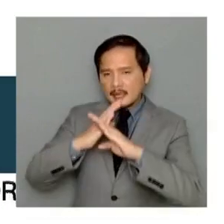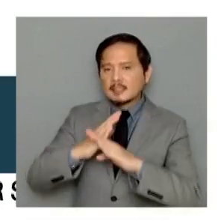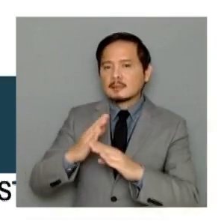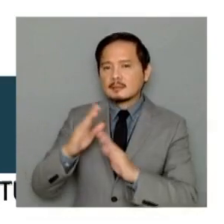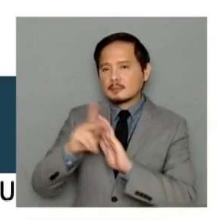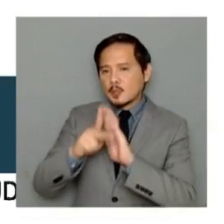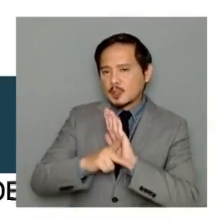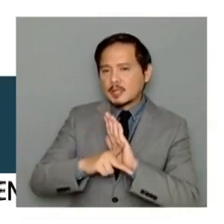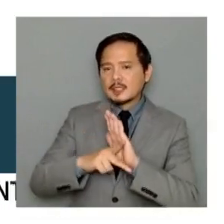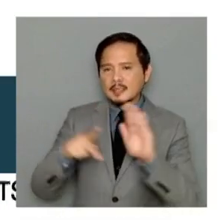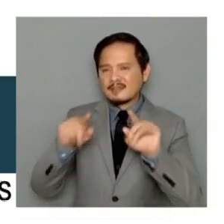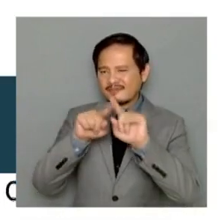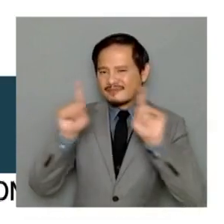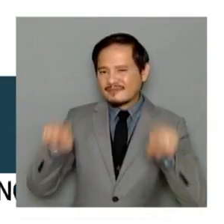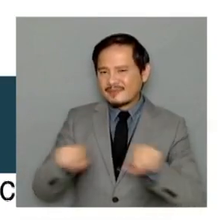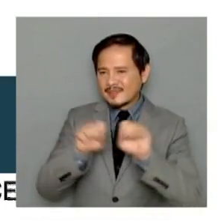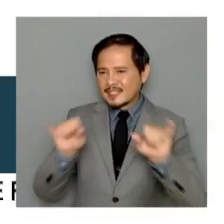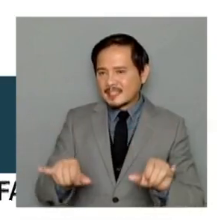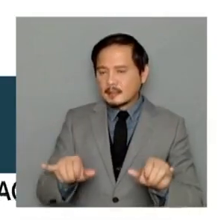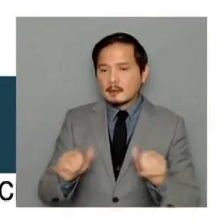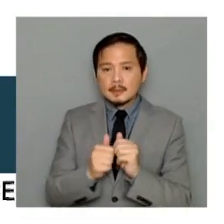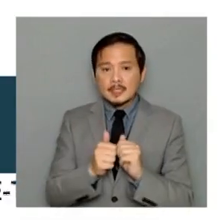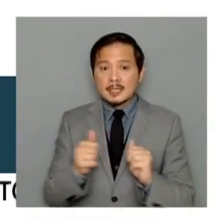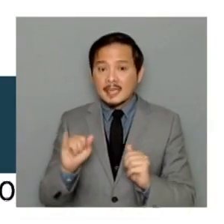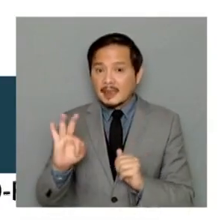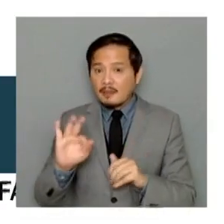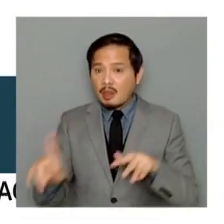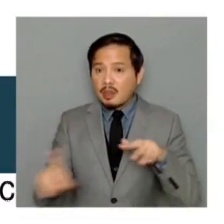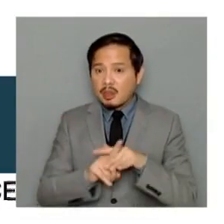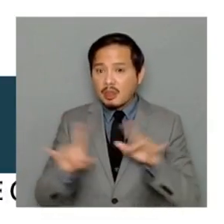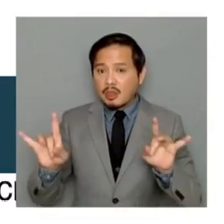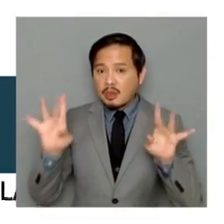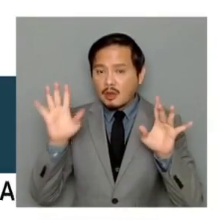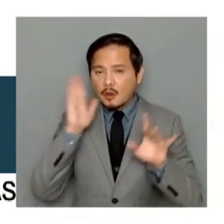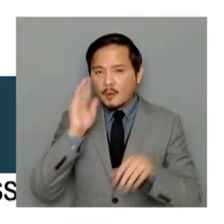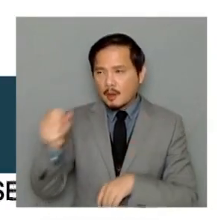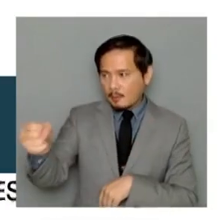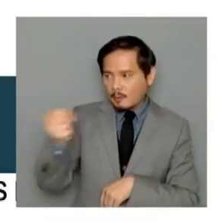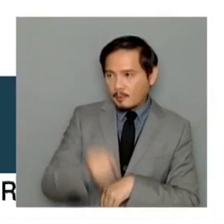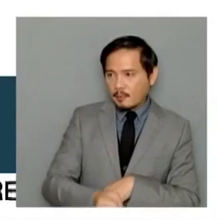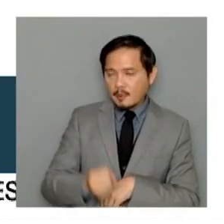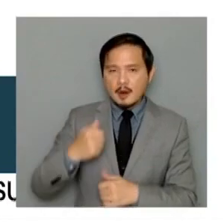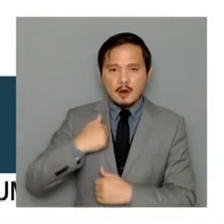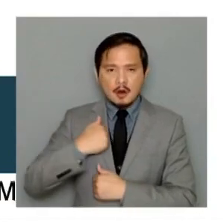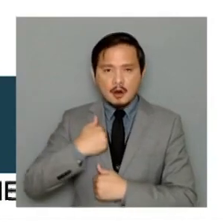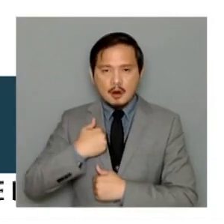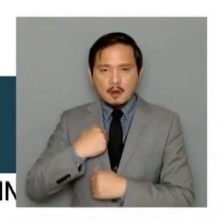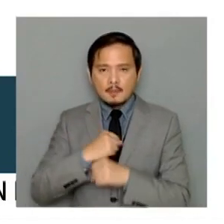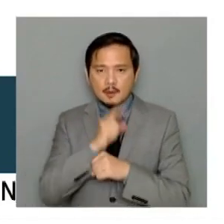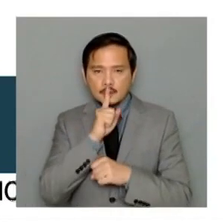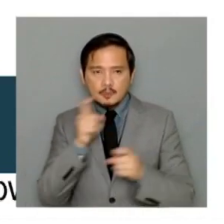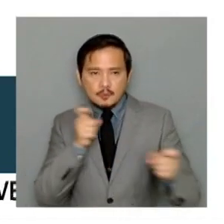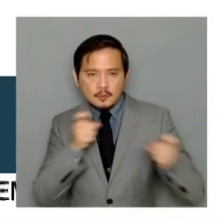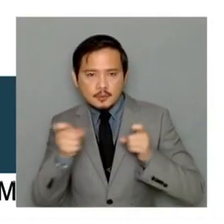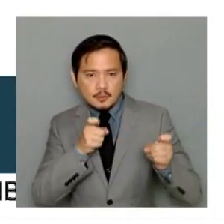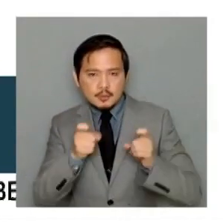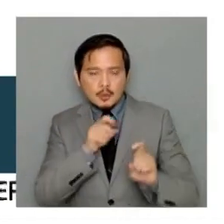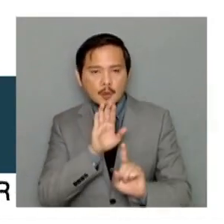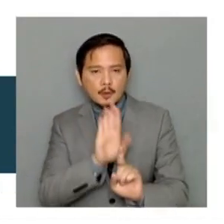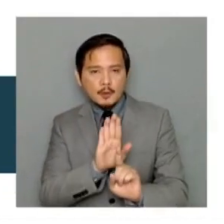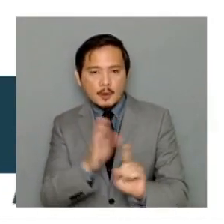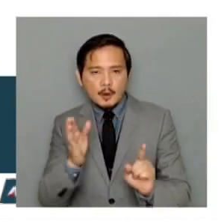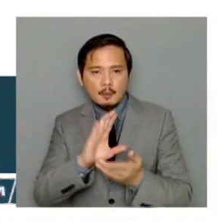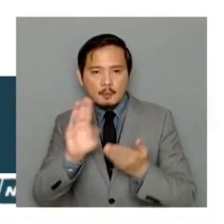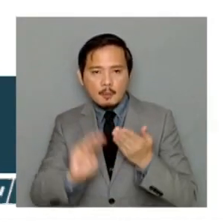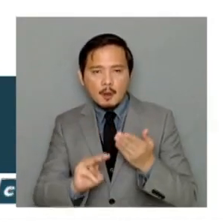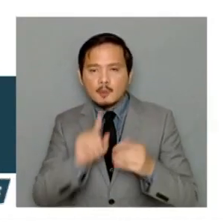even resort to the use of the armed forces of the state to enforce their critical projects and their flagship projects